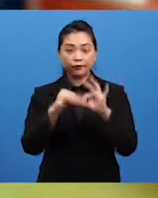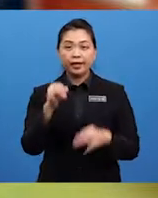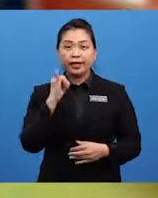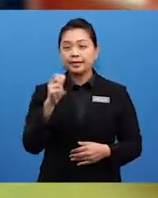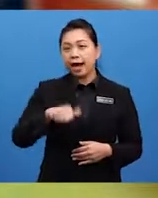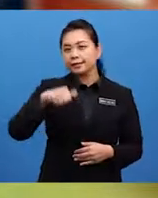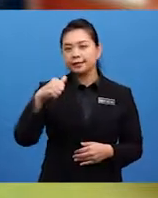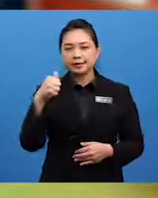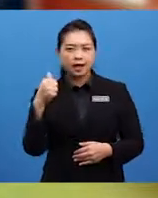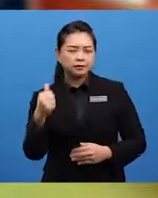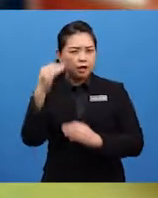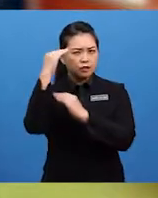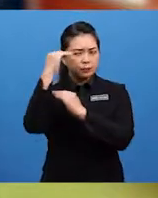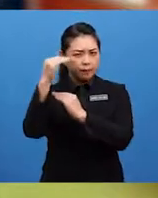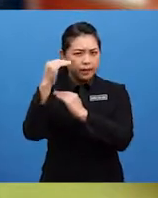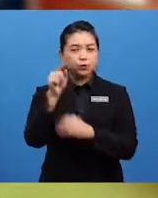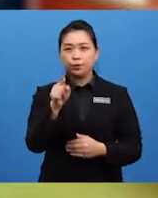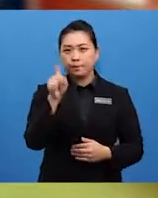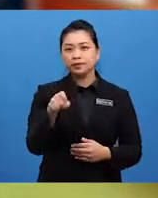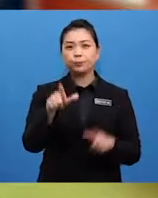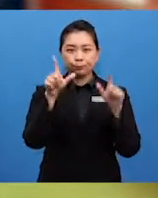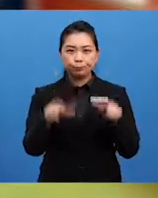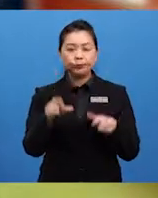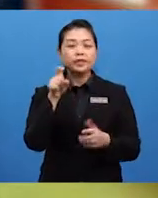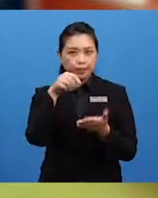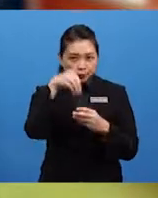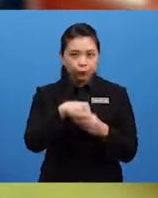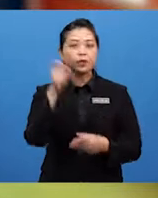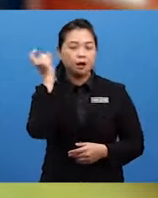aspect that you must put into consideration.